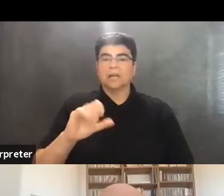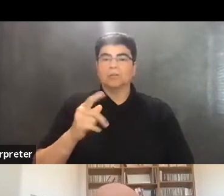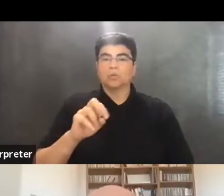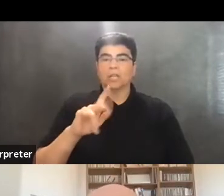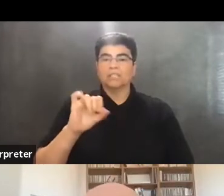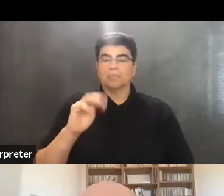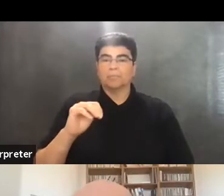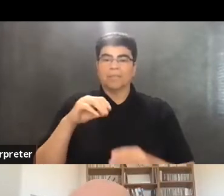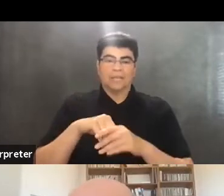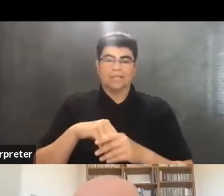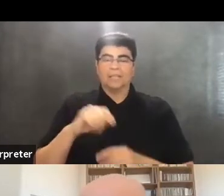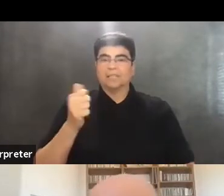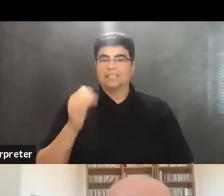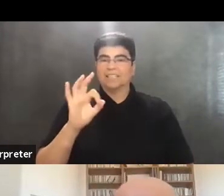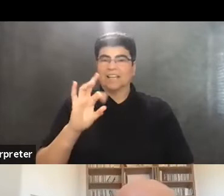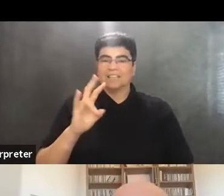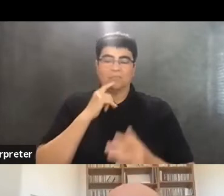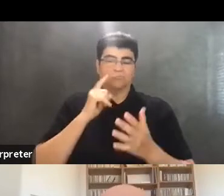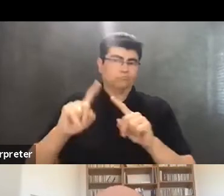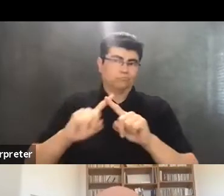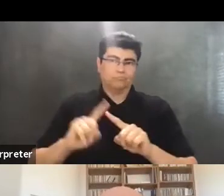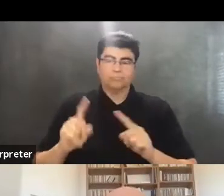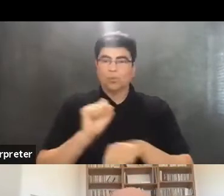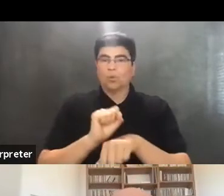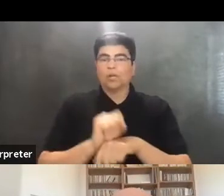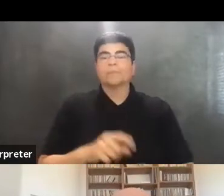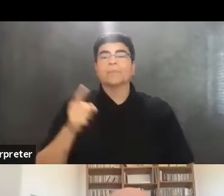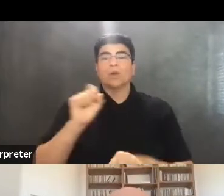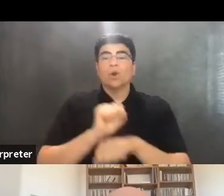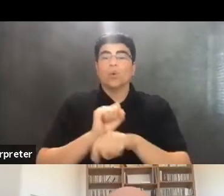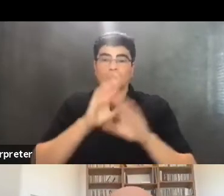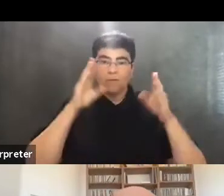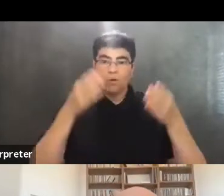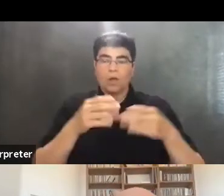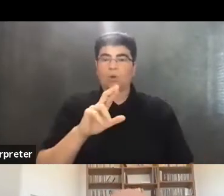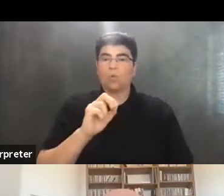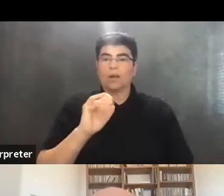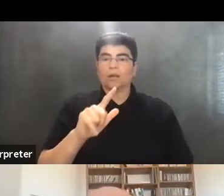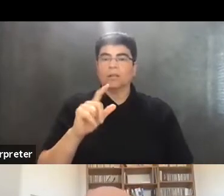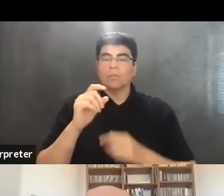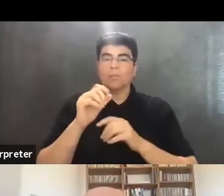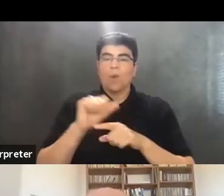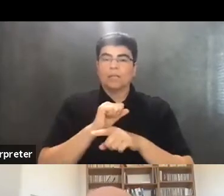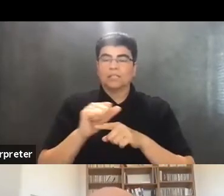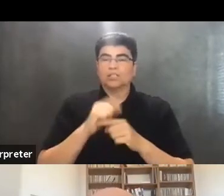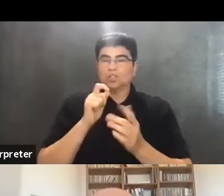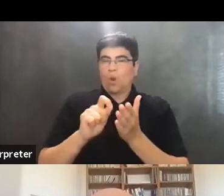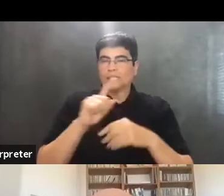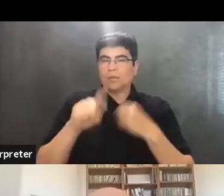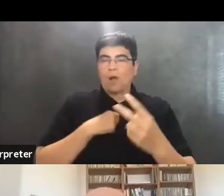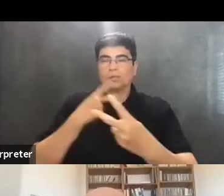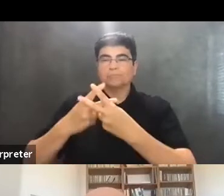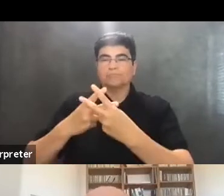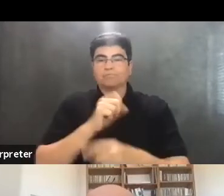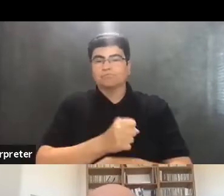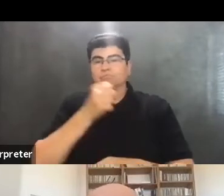much else that she's produced. Her work focuses on radical thought and practice, and she writes about captivity, enslavement,